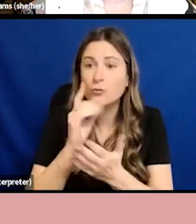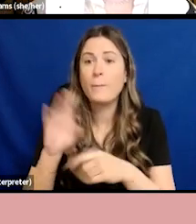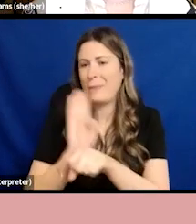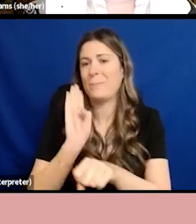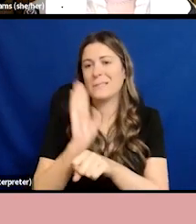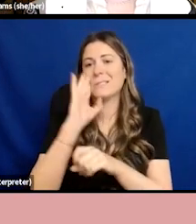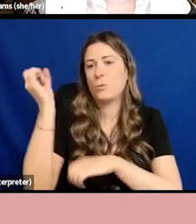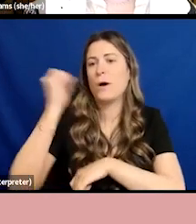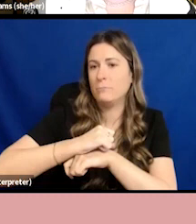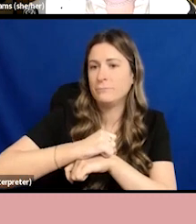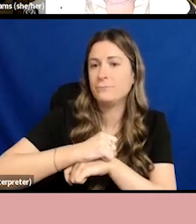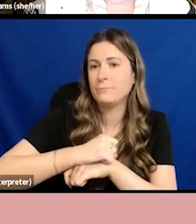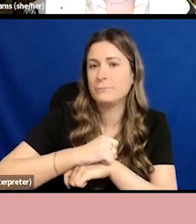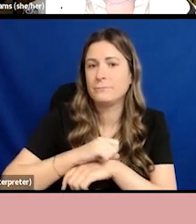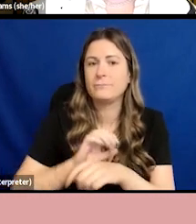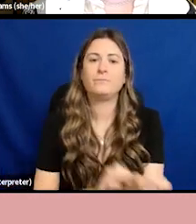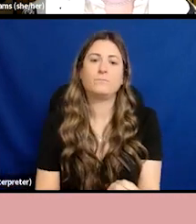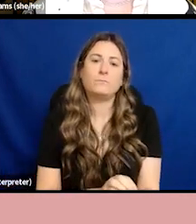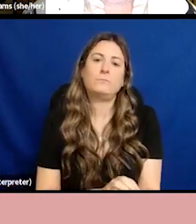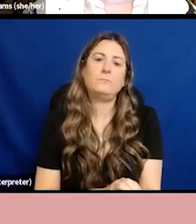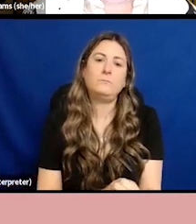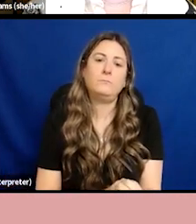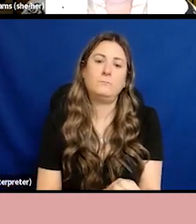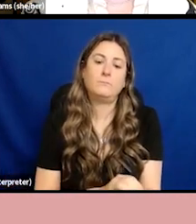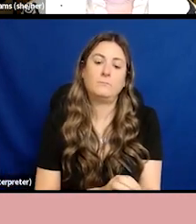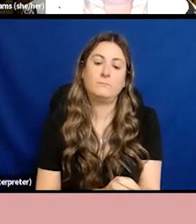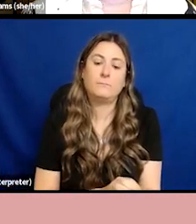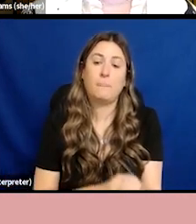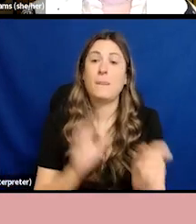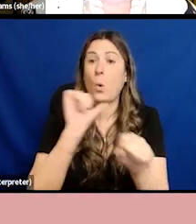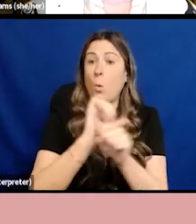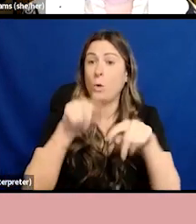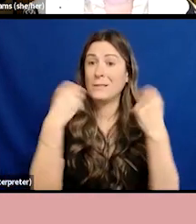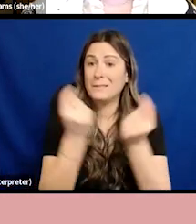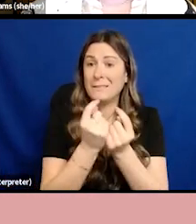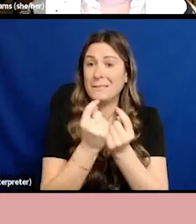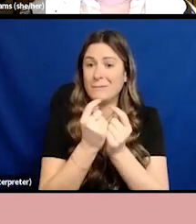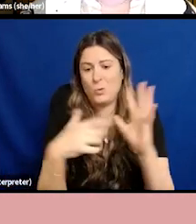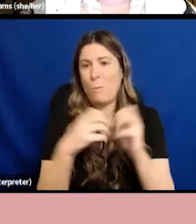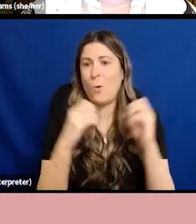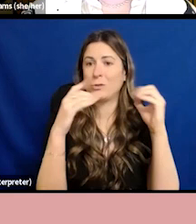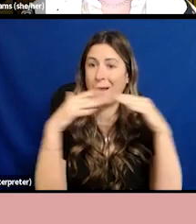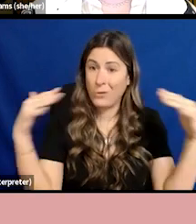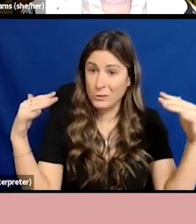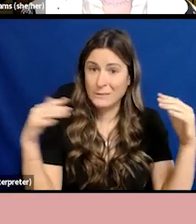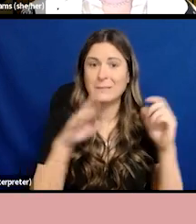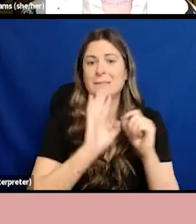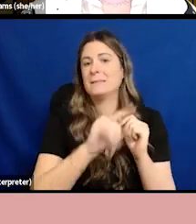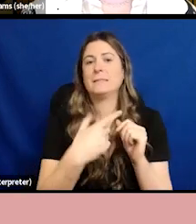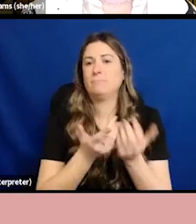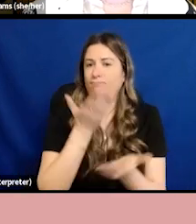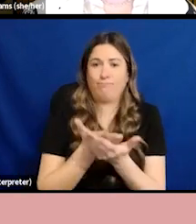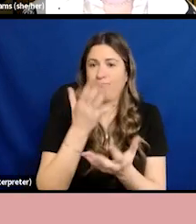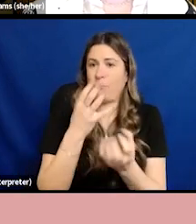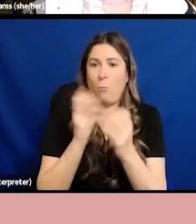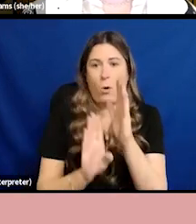The next point is more diverse teams perform better. They just make more money. They are more successful. So if a